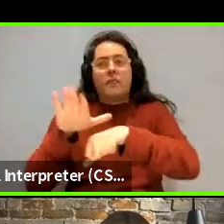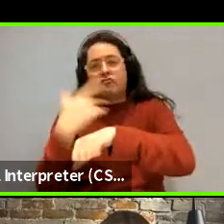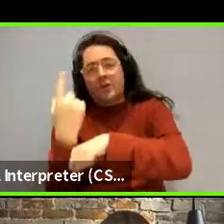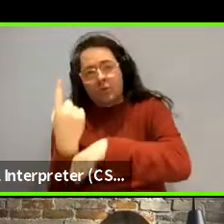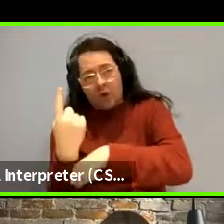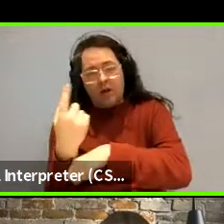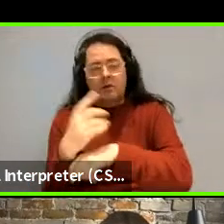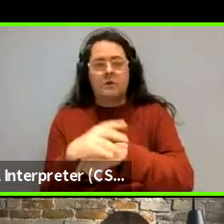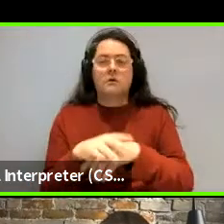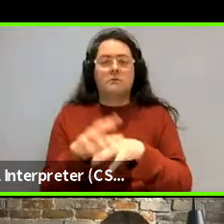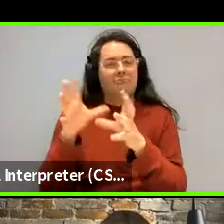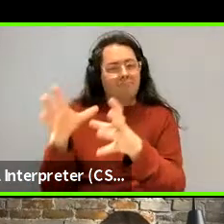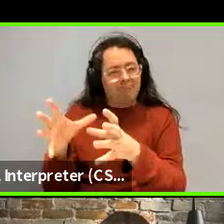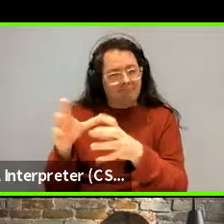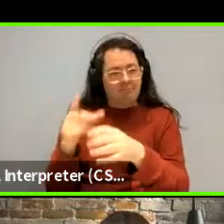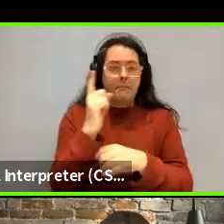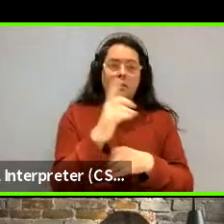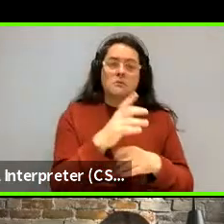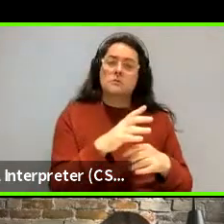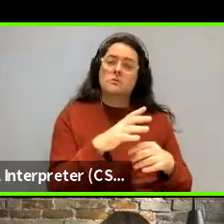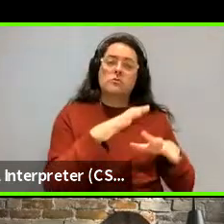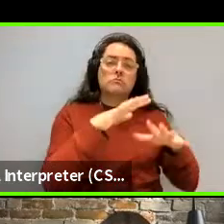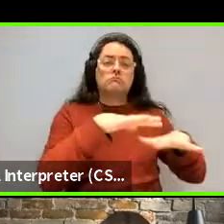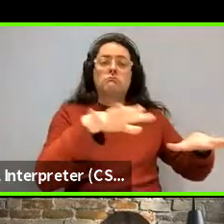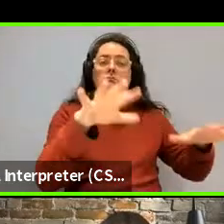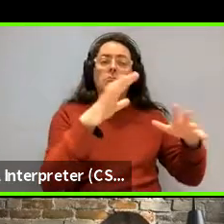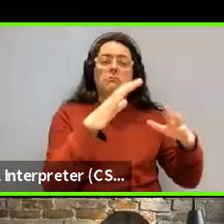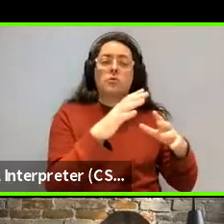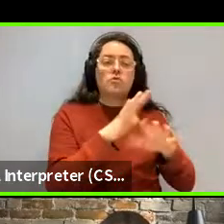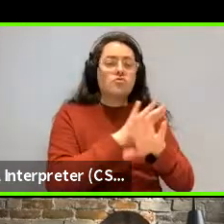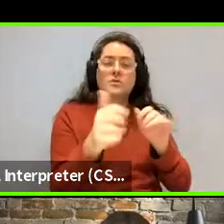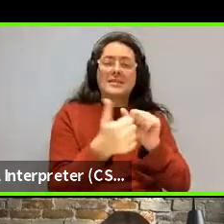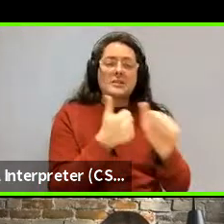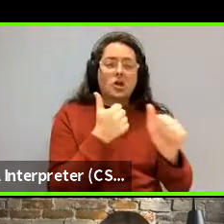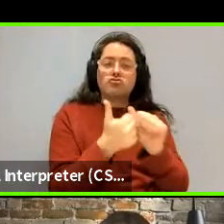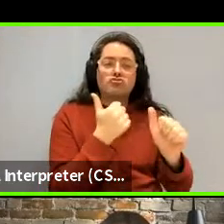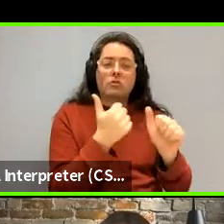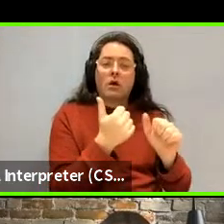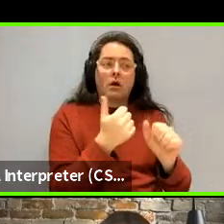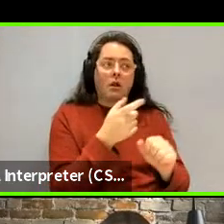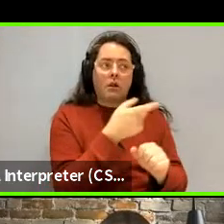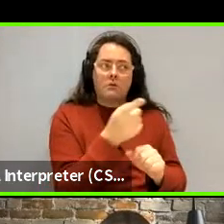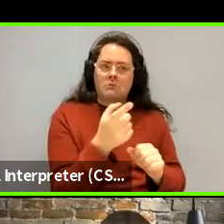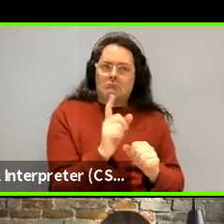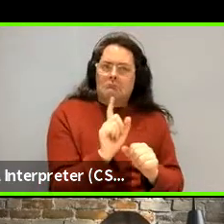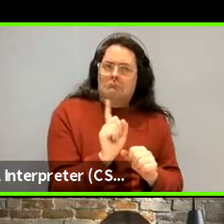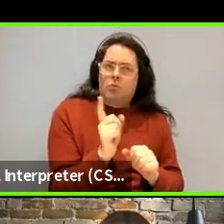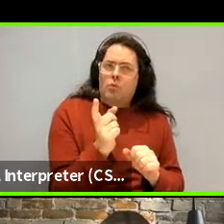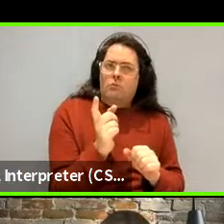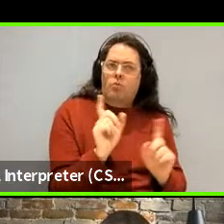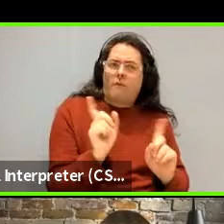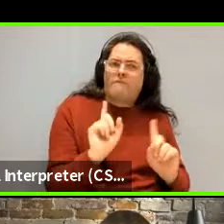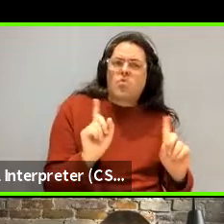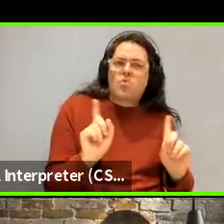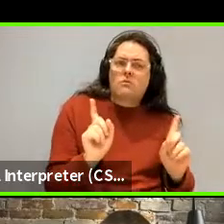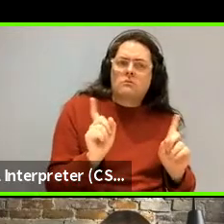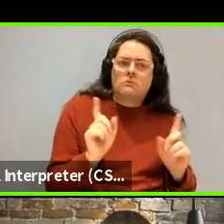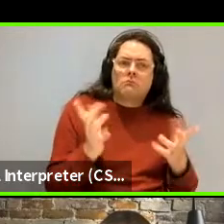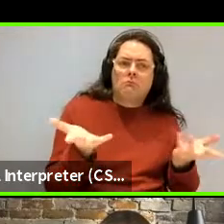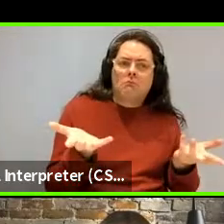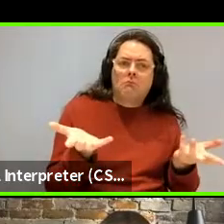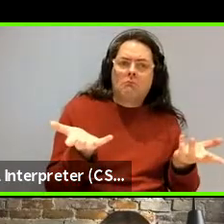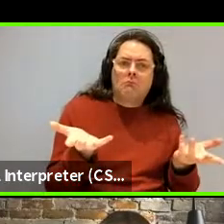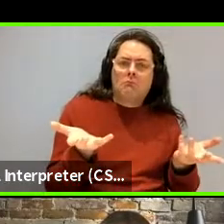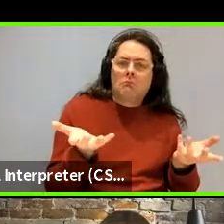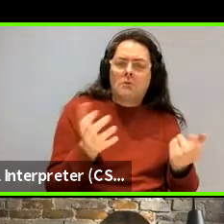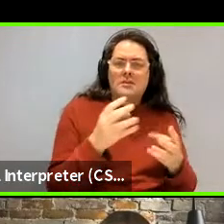remote world is not so obvious when those, where those examples come from. So they do happen. And so there are like, it's so people often think first